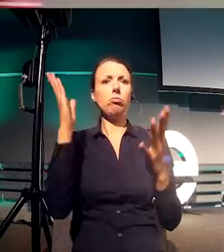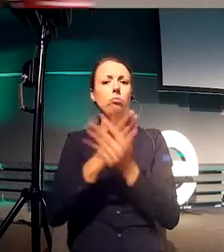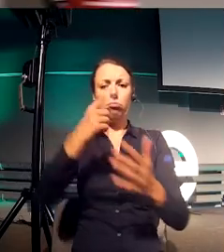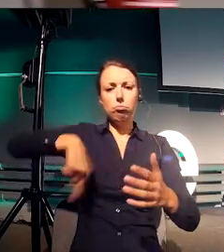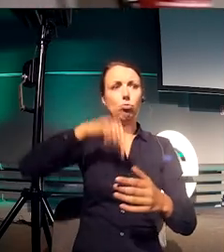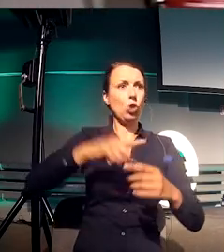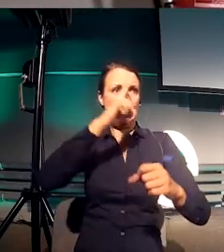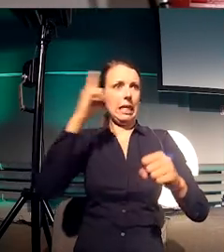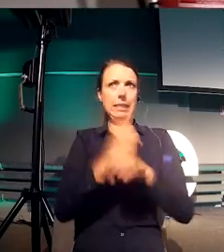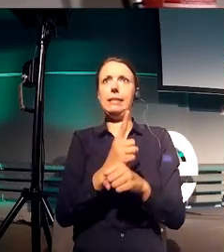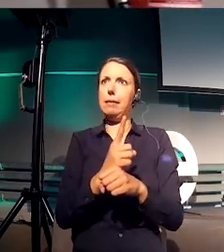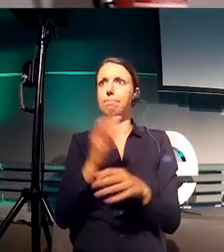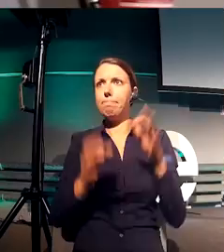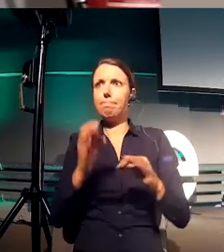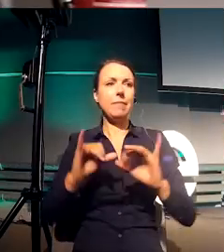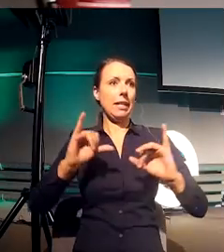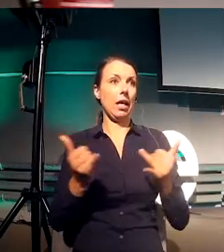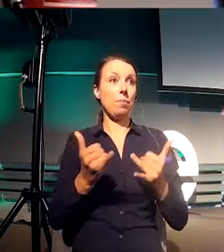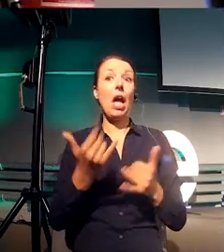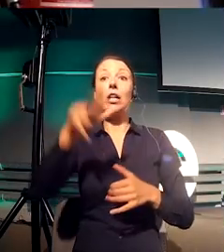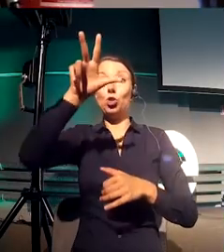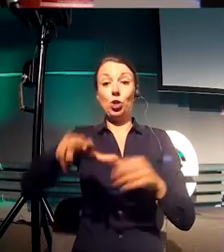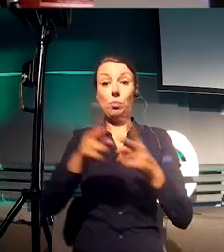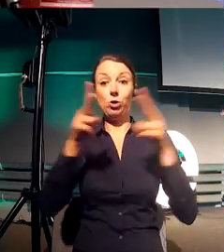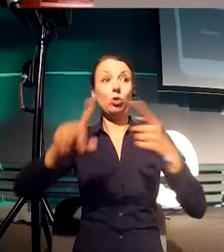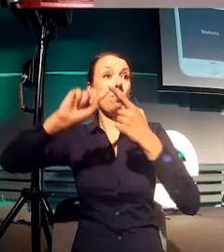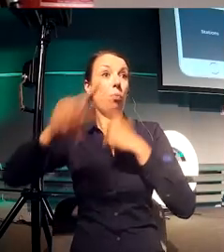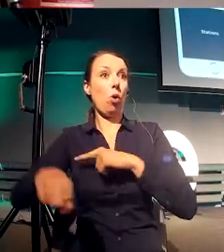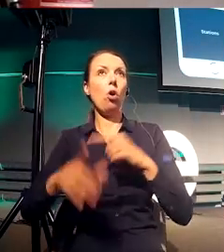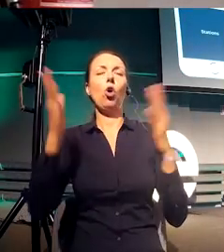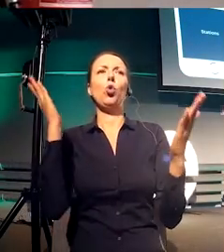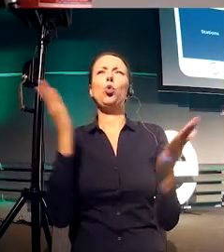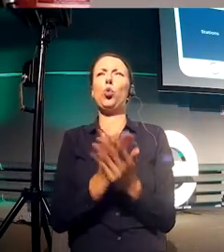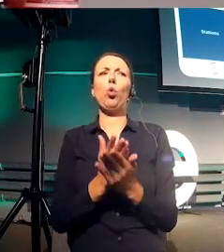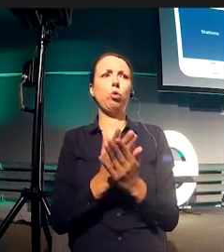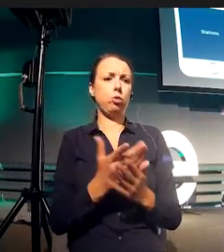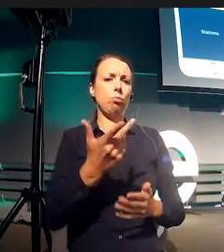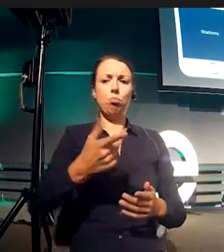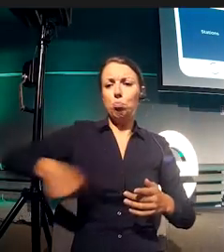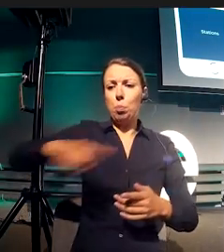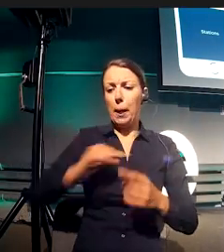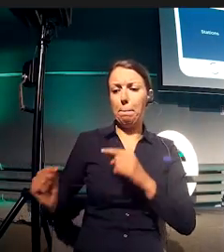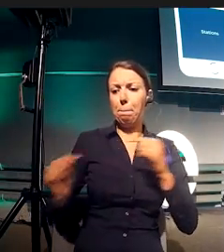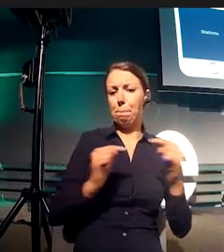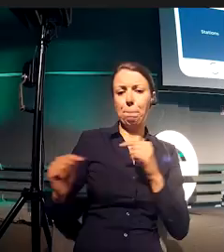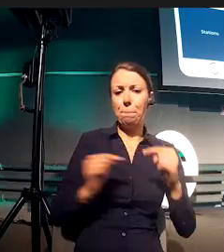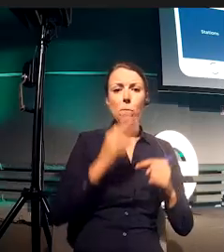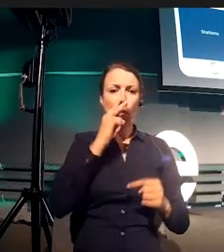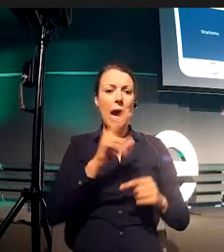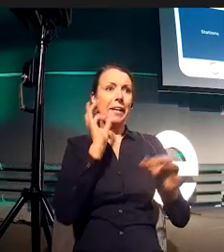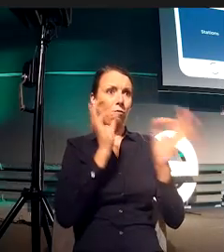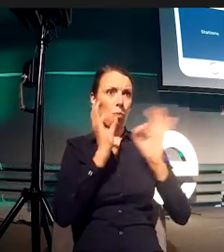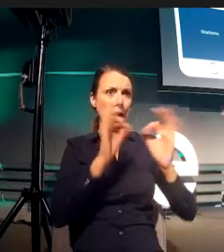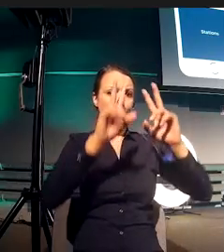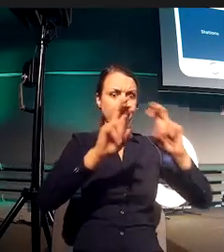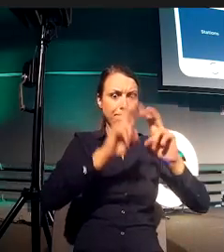So, three months after, we all gathered around and looked at all the data. We said, okay, some in Argentina, for